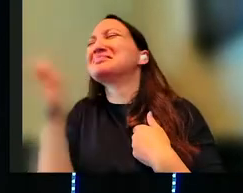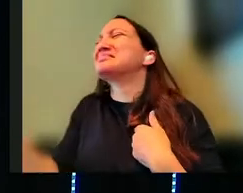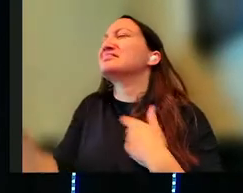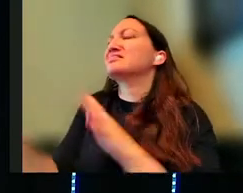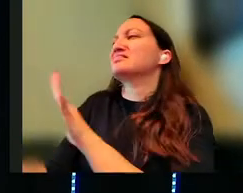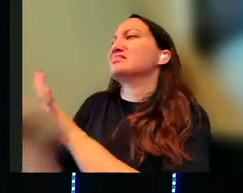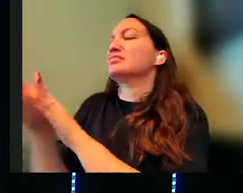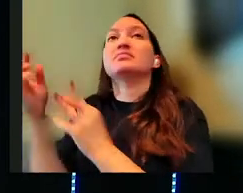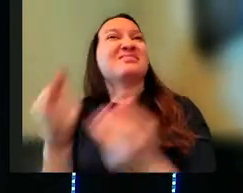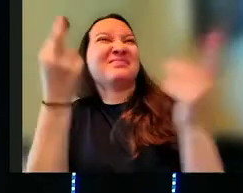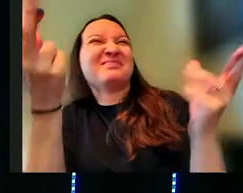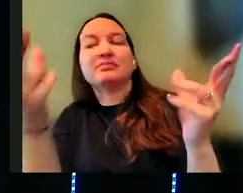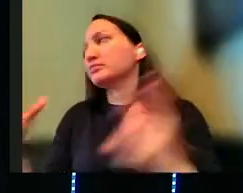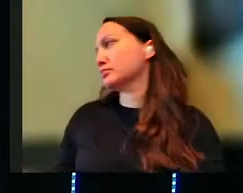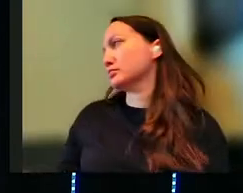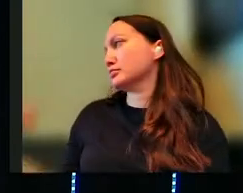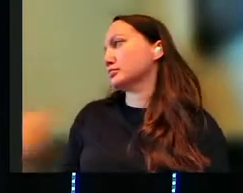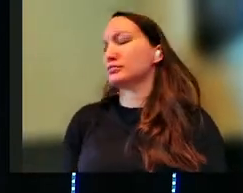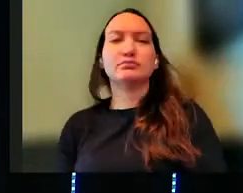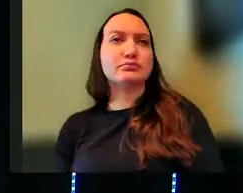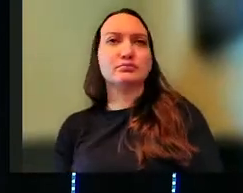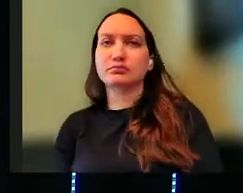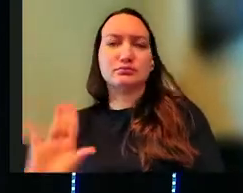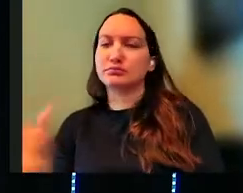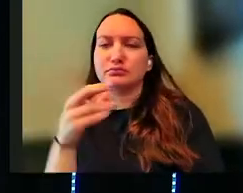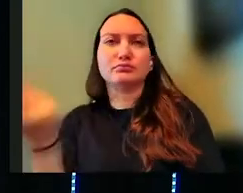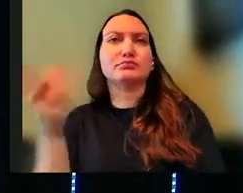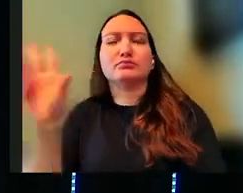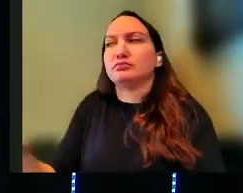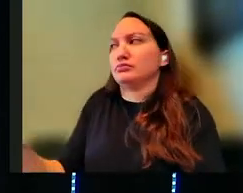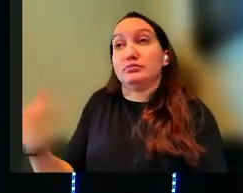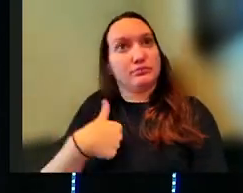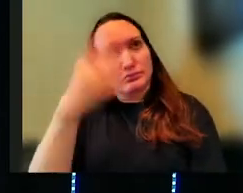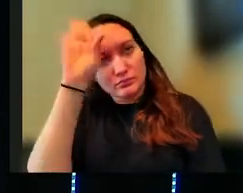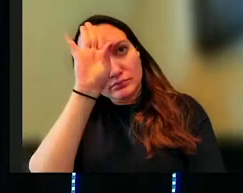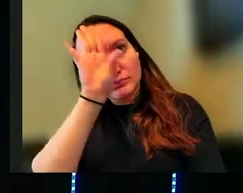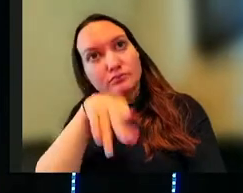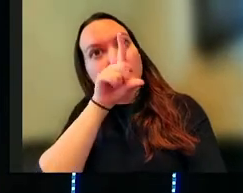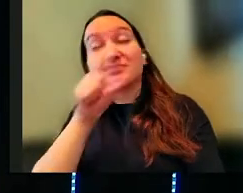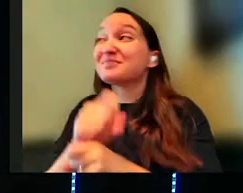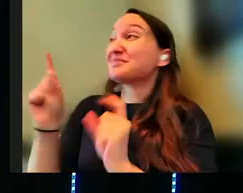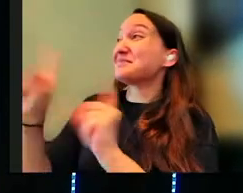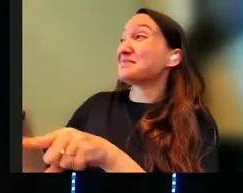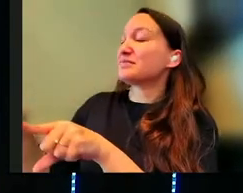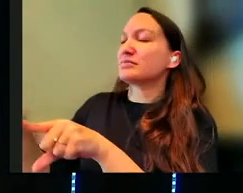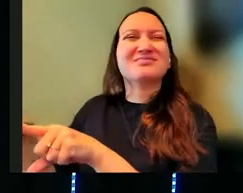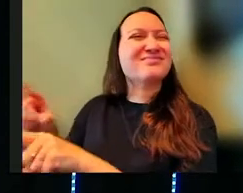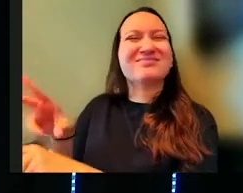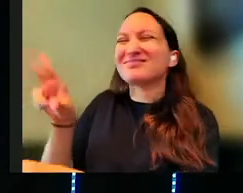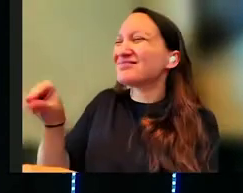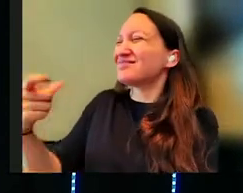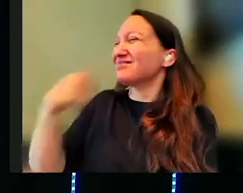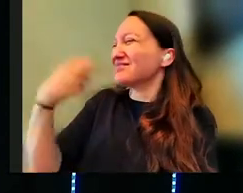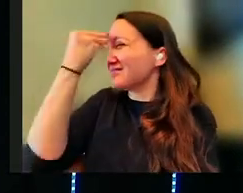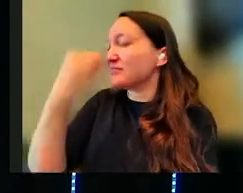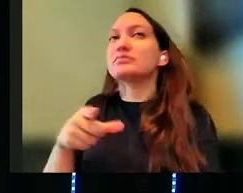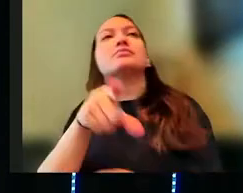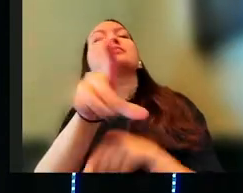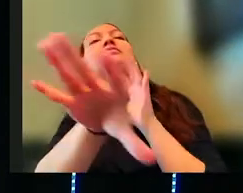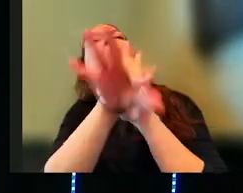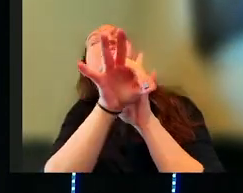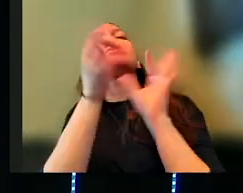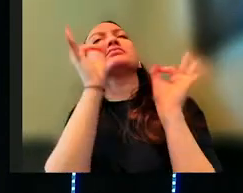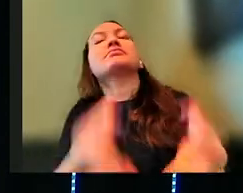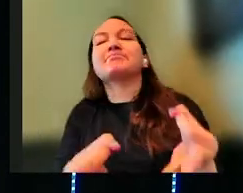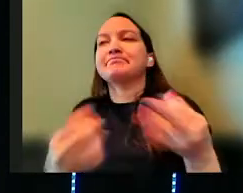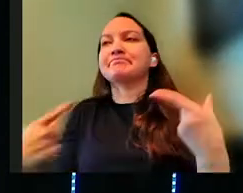they recommend something. You're like, absolutely not. We're not doing that. Come on. Y'all know it's real. It's like, let's go here. And like, no way. You just told me where to, you know, it causes